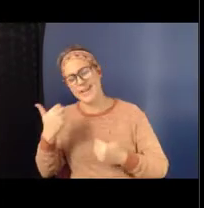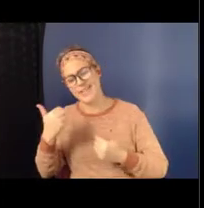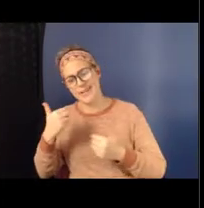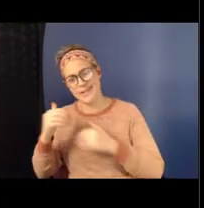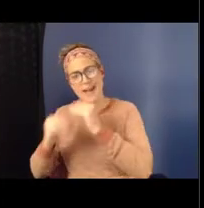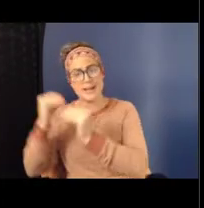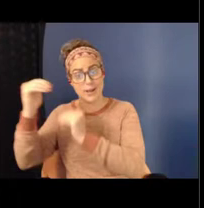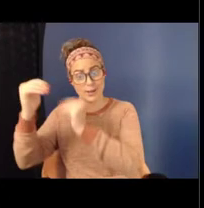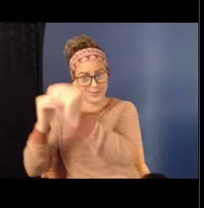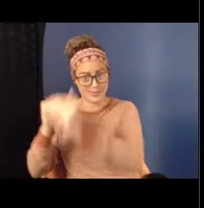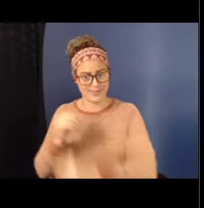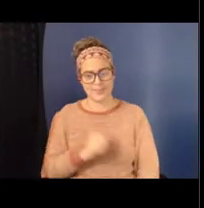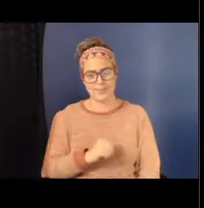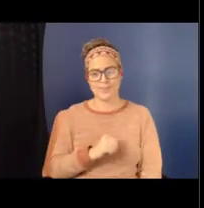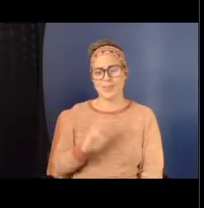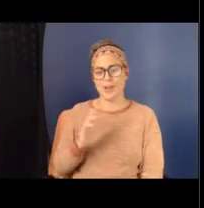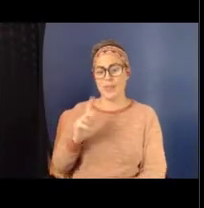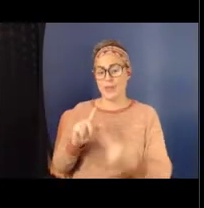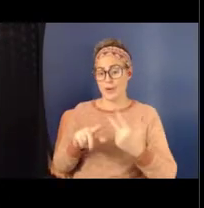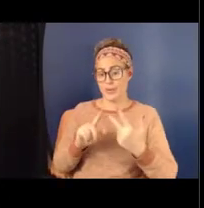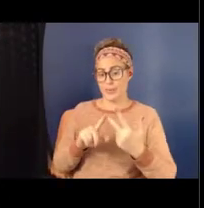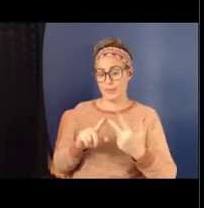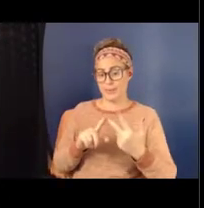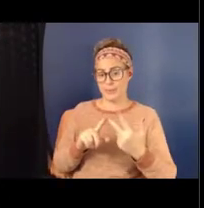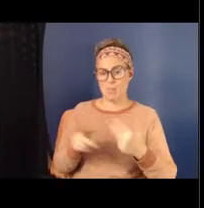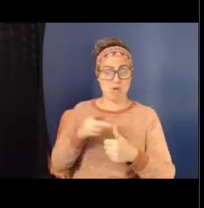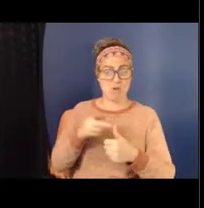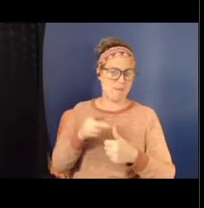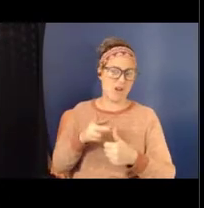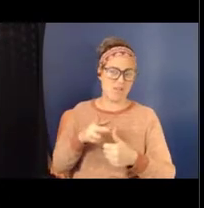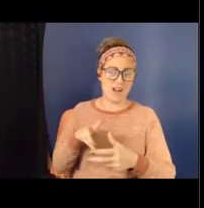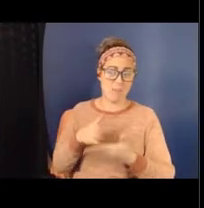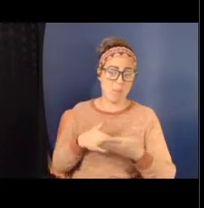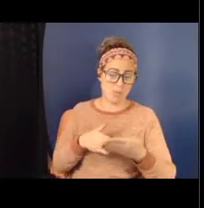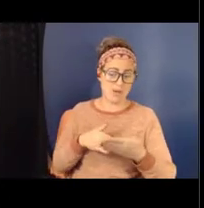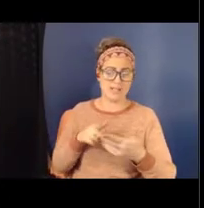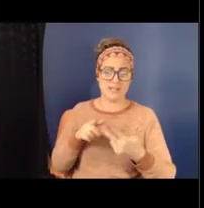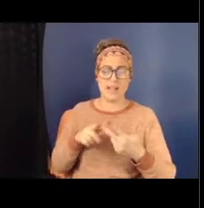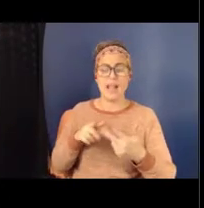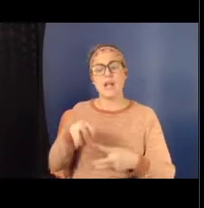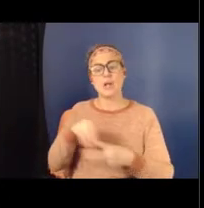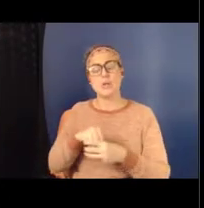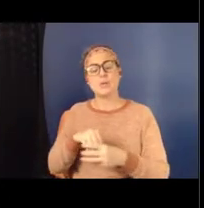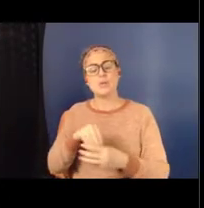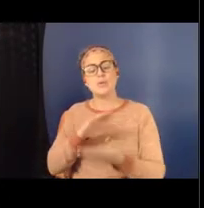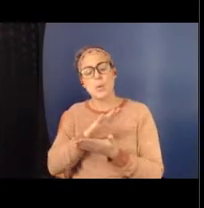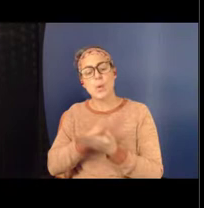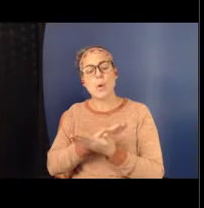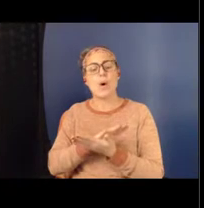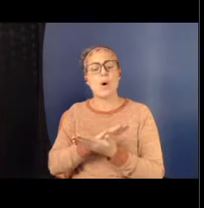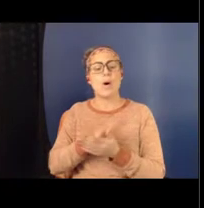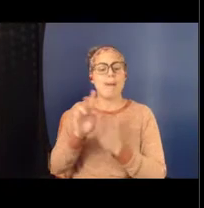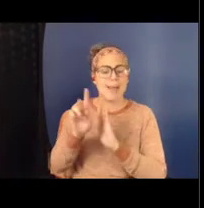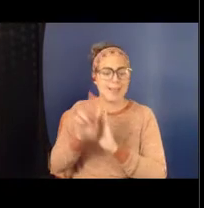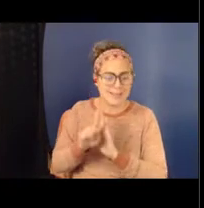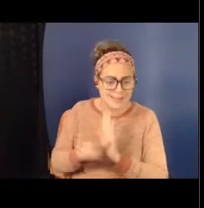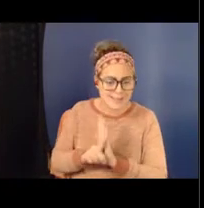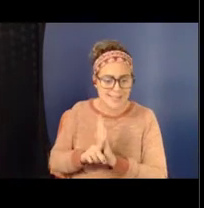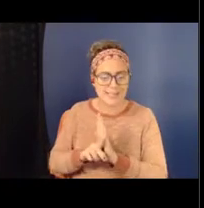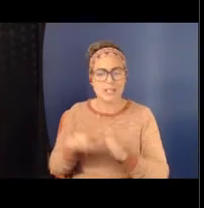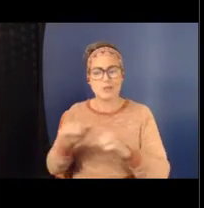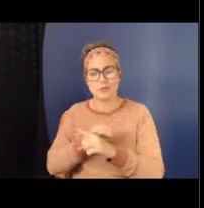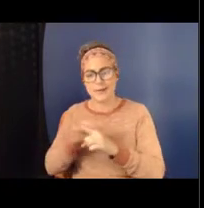The third primary component includes school policy and training and technical assistance to help